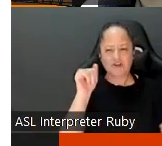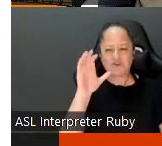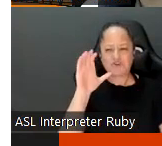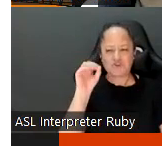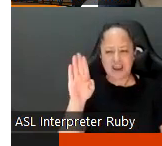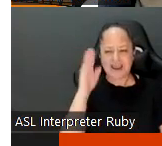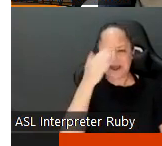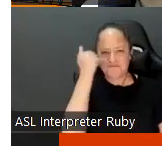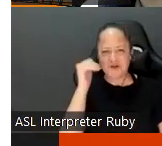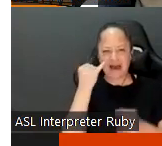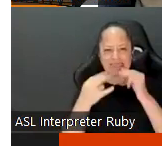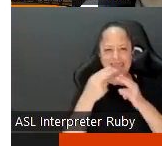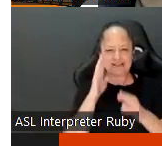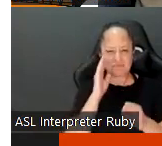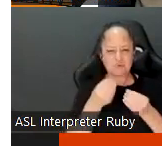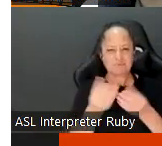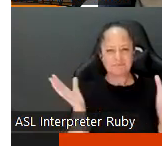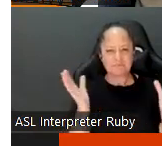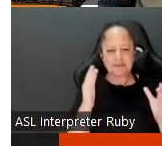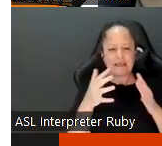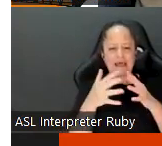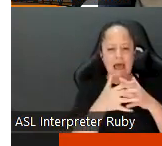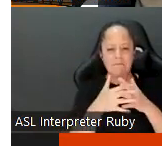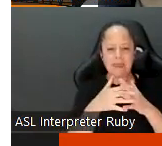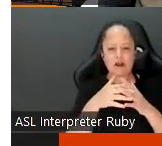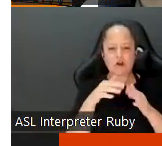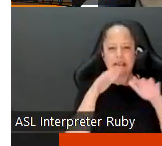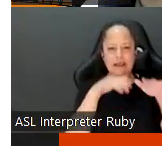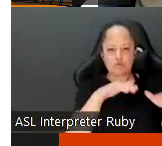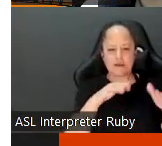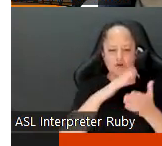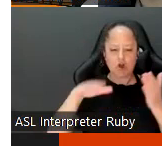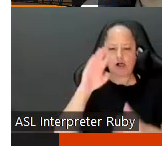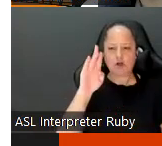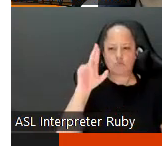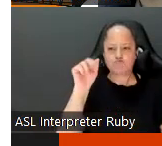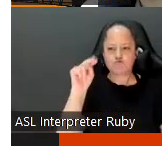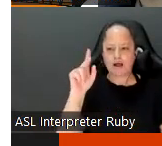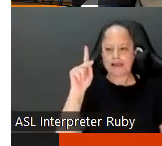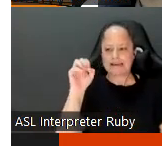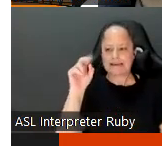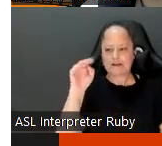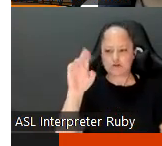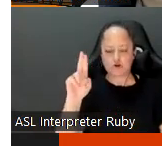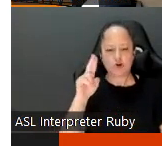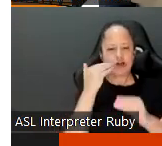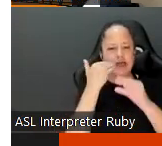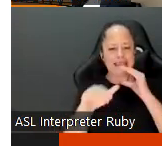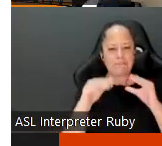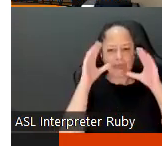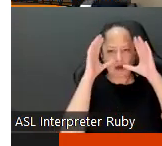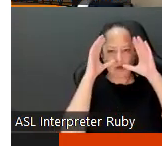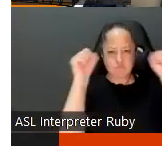that on the info sheet and then american river college is brian knerk um but you would email the academic senate president directly